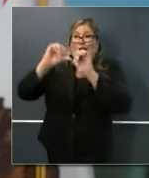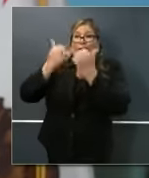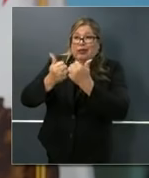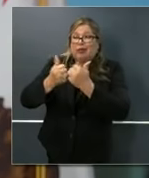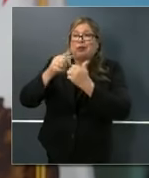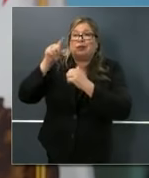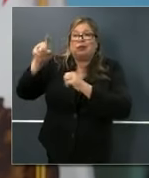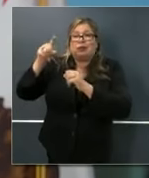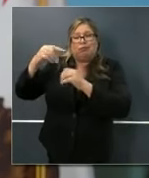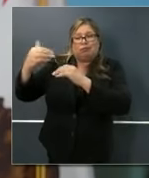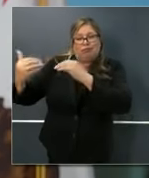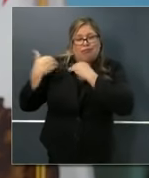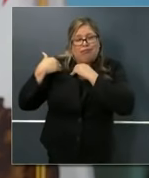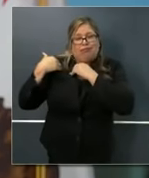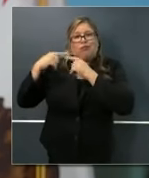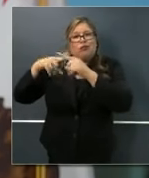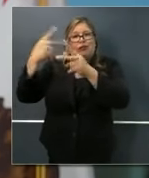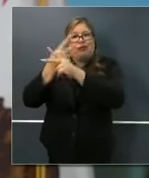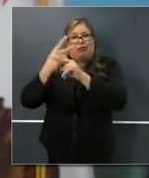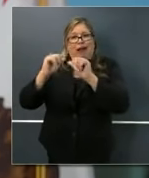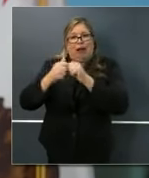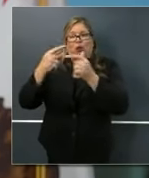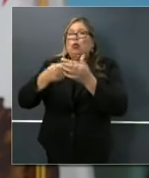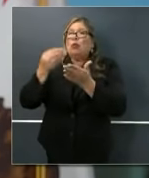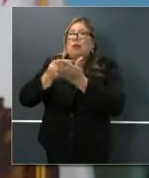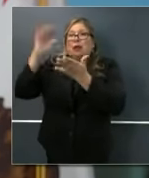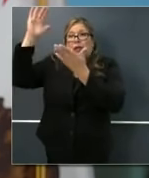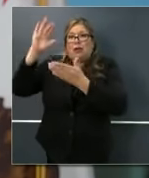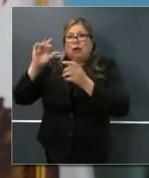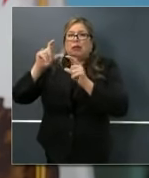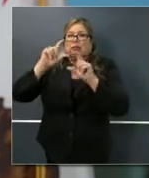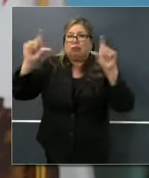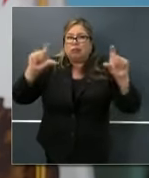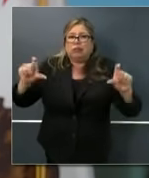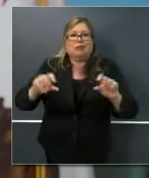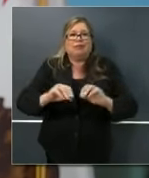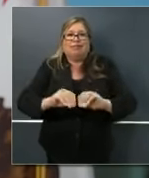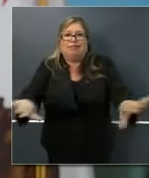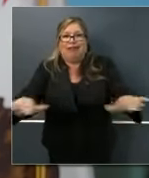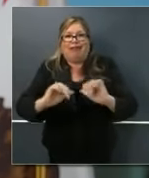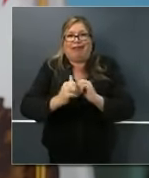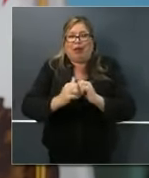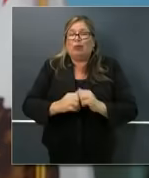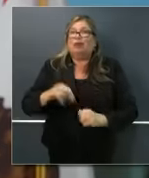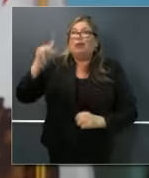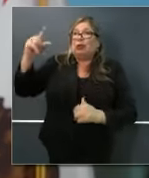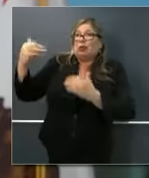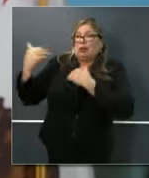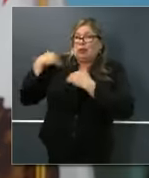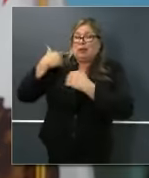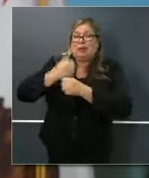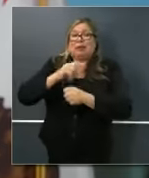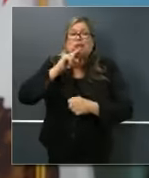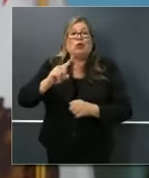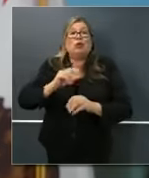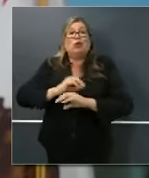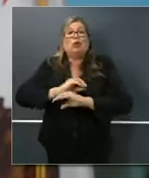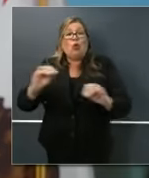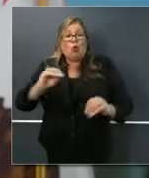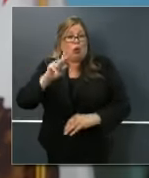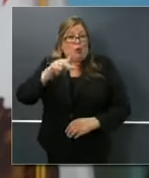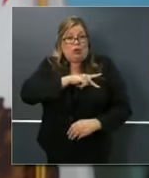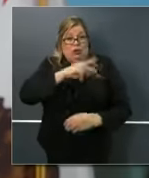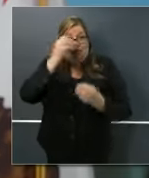accountable for organizing the distribution of these funds. And responsible and accountable for making sure that none of the personal